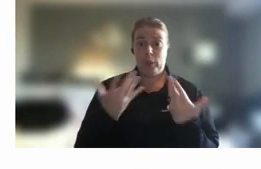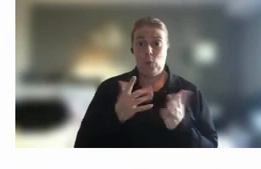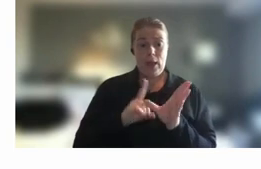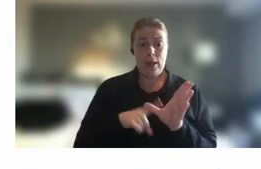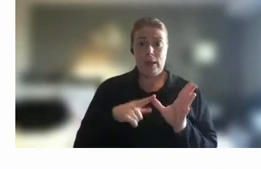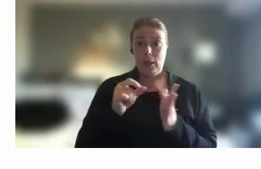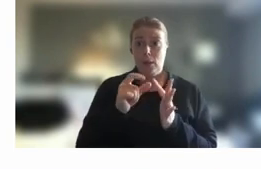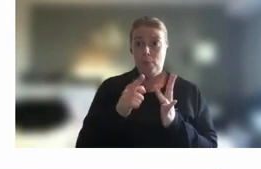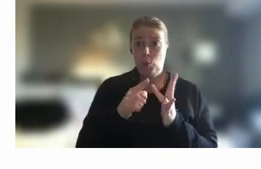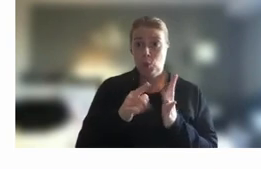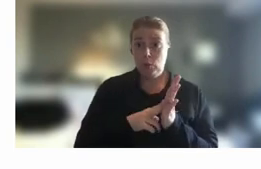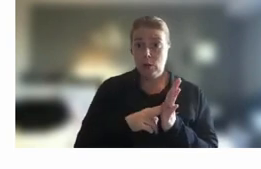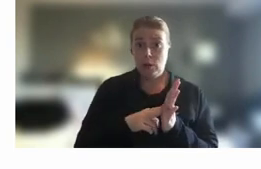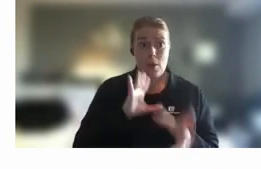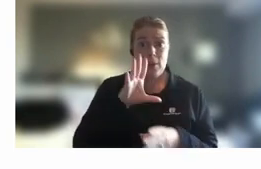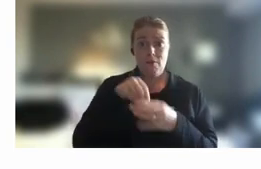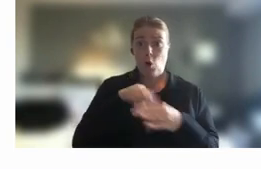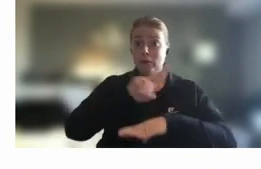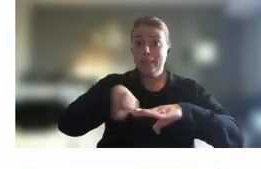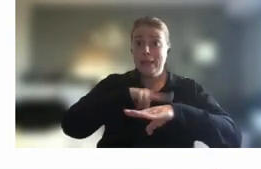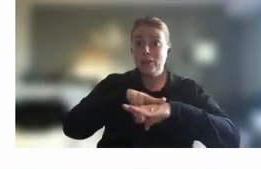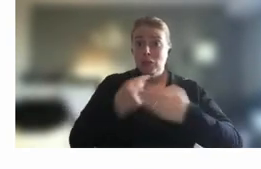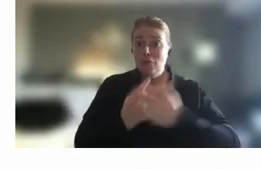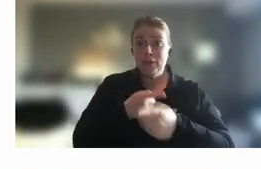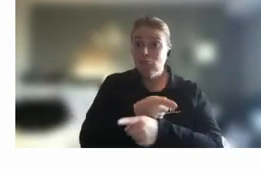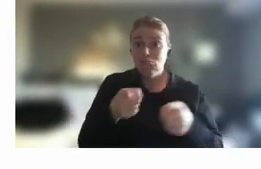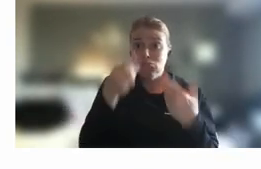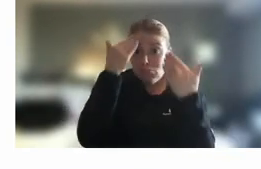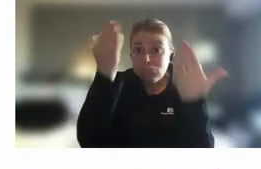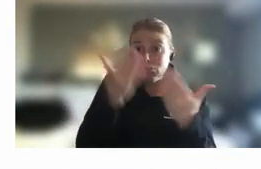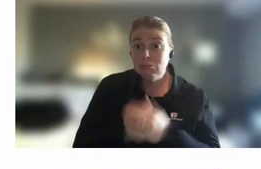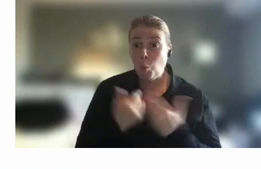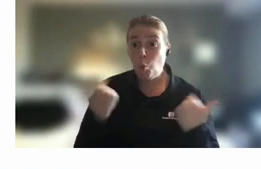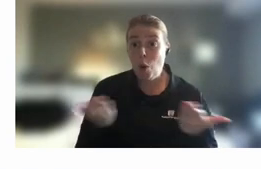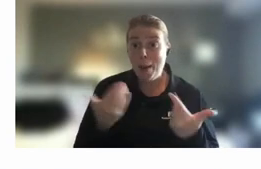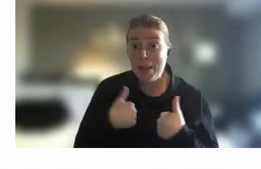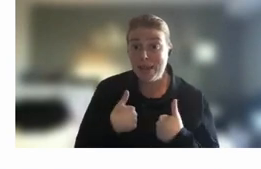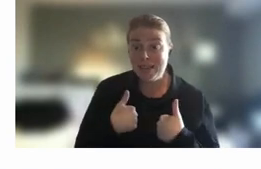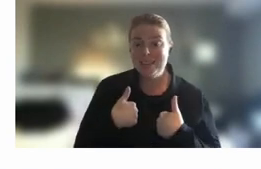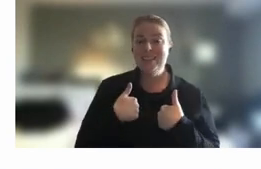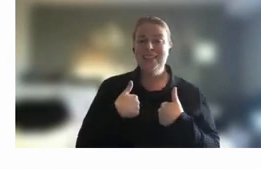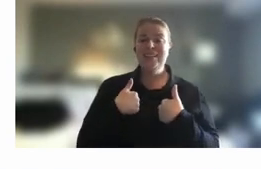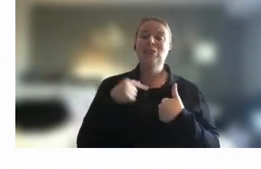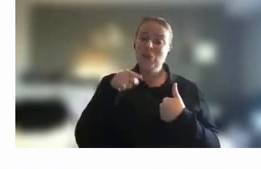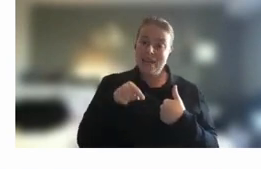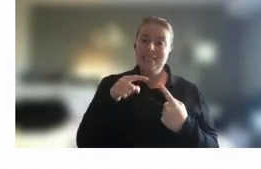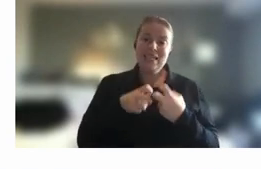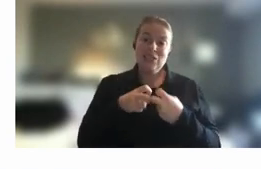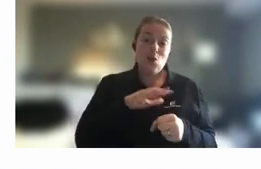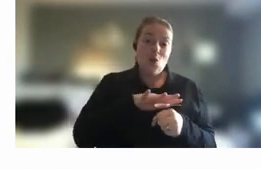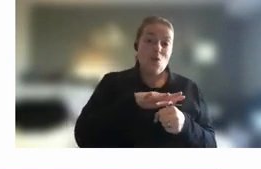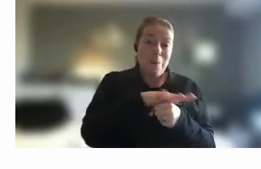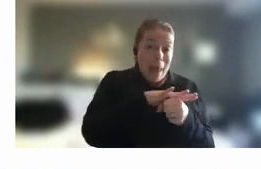of a national event and and you wouldn't even know sorry so that's the issue of place but technology is enabler